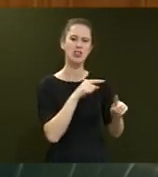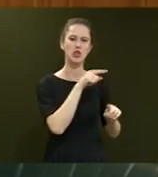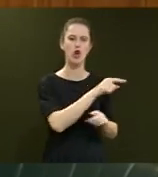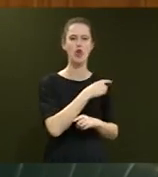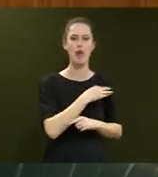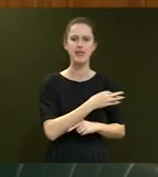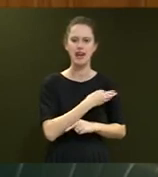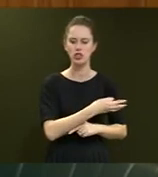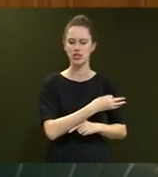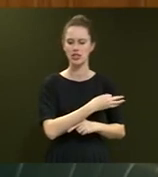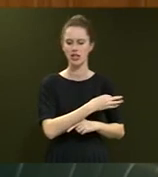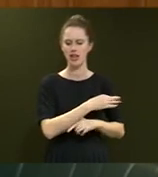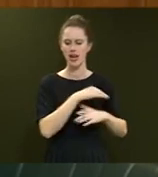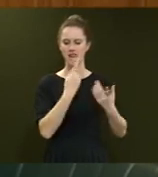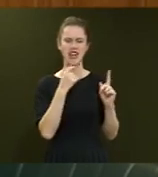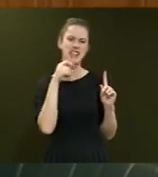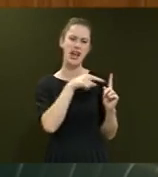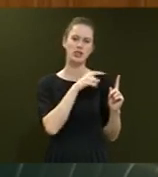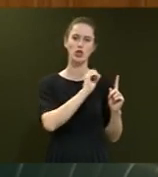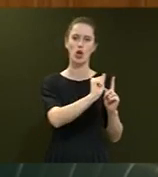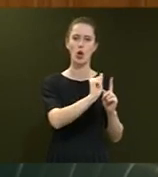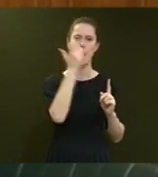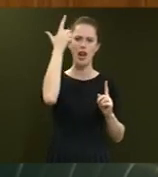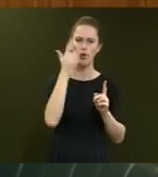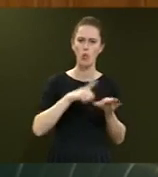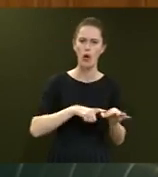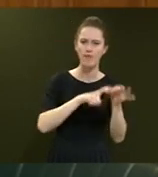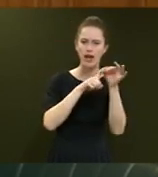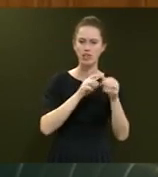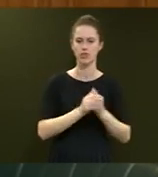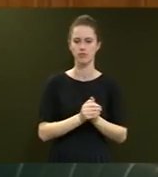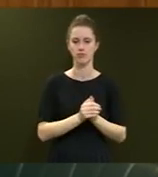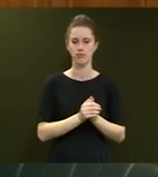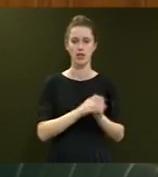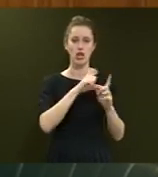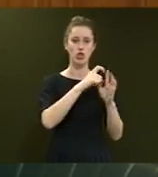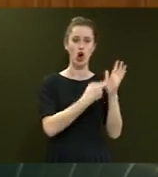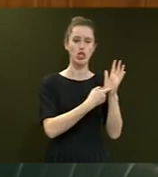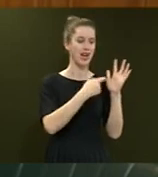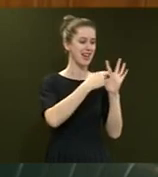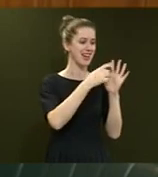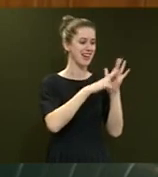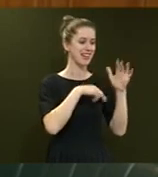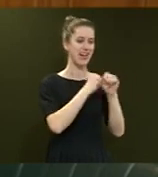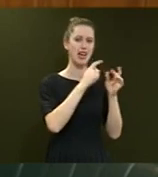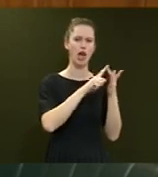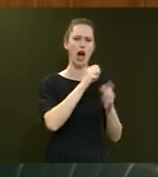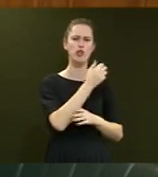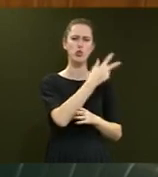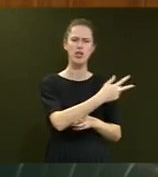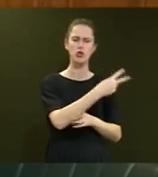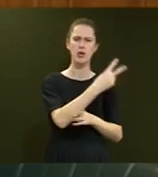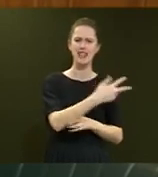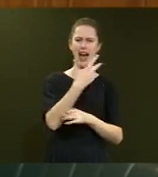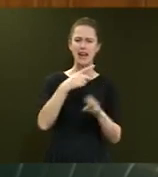reputation and even attacks on her legal qualification. Dr Kingie has a 28-year career in public